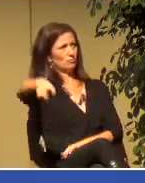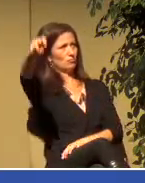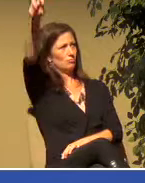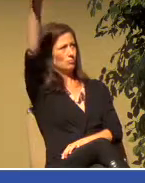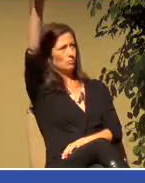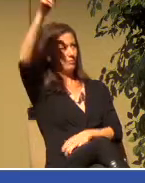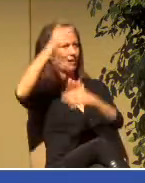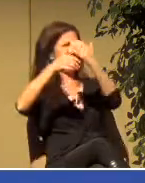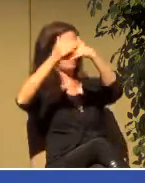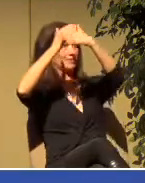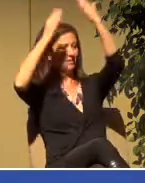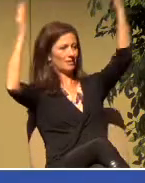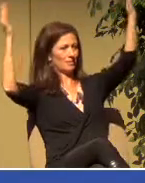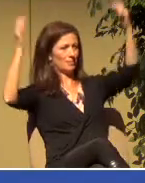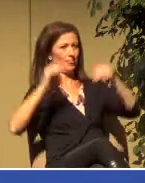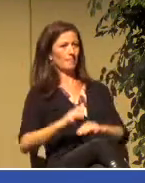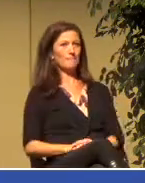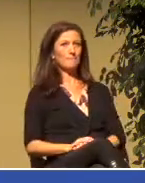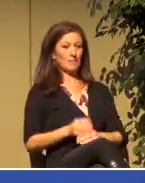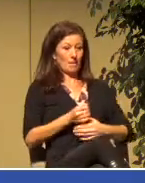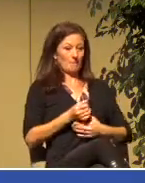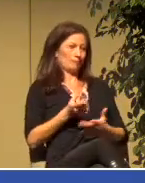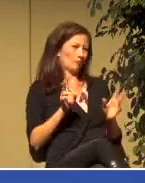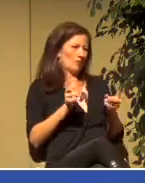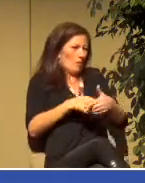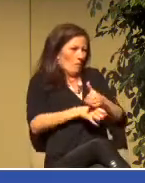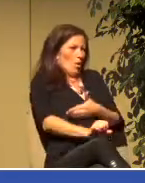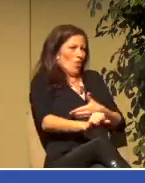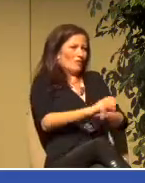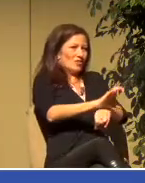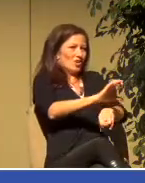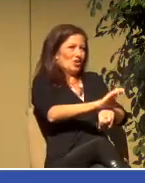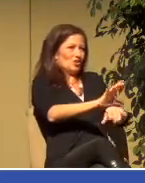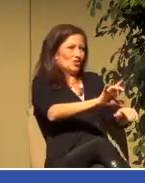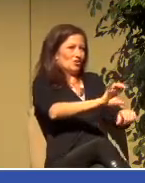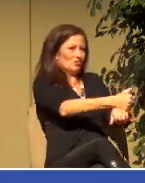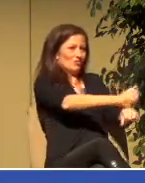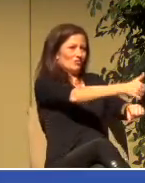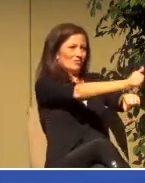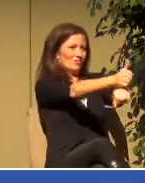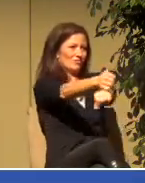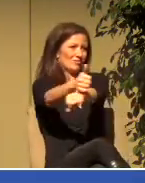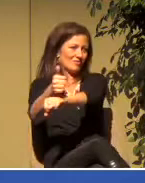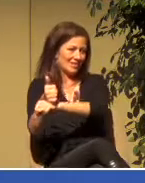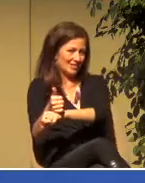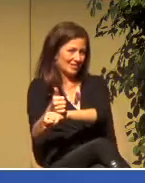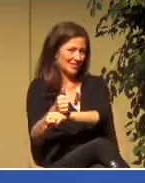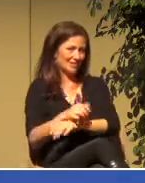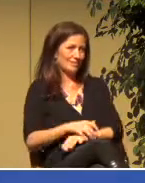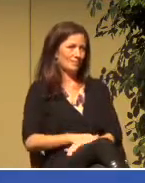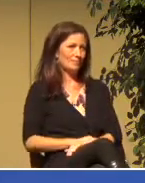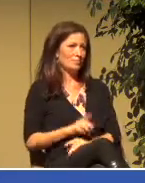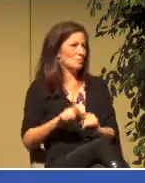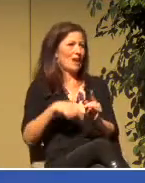Paul, birth of the church is almost unimaginable without